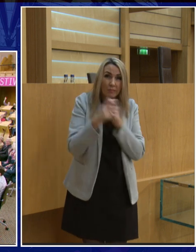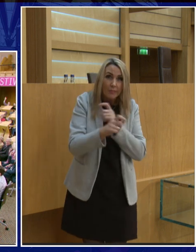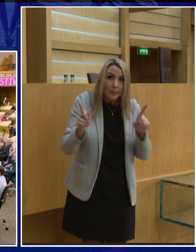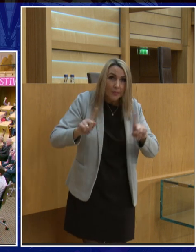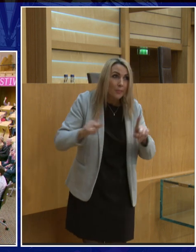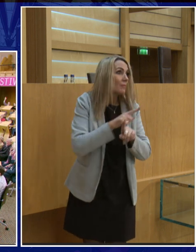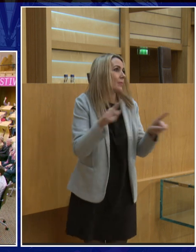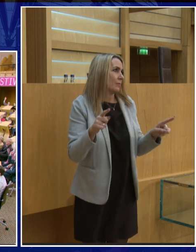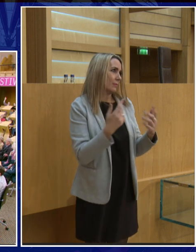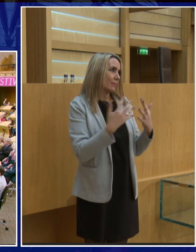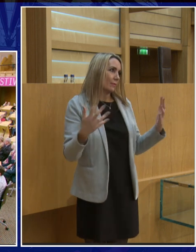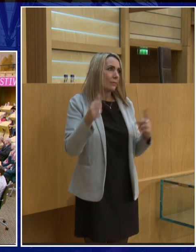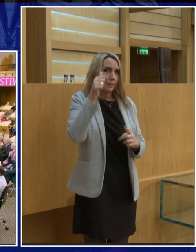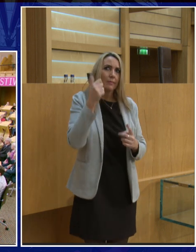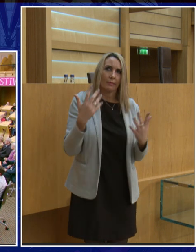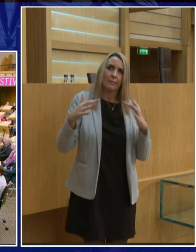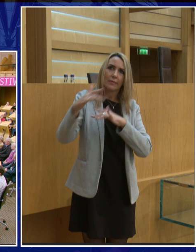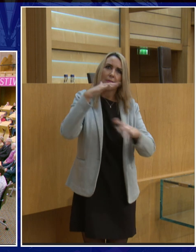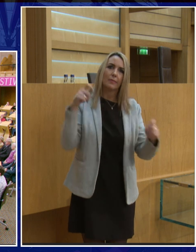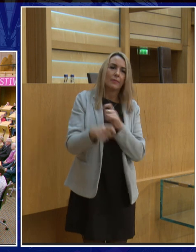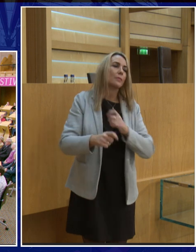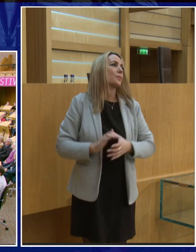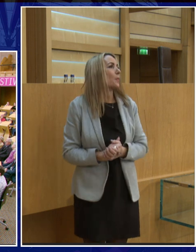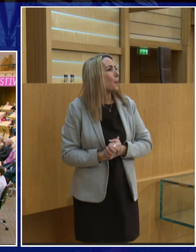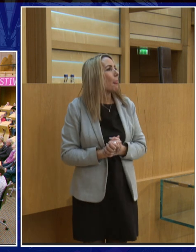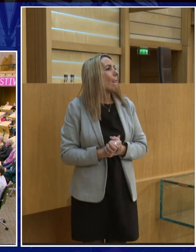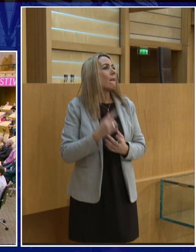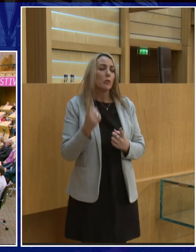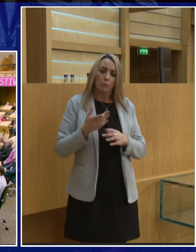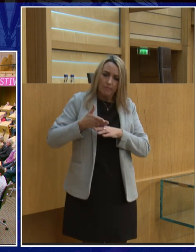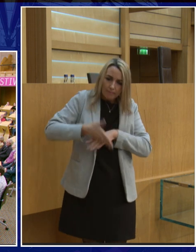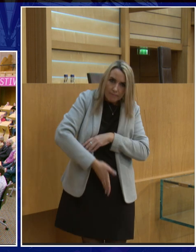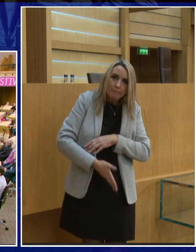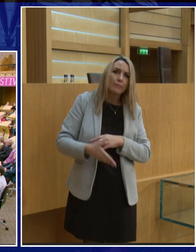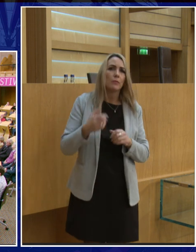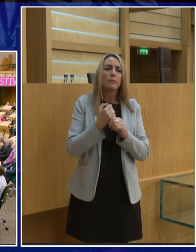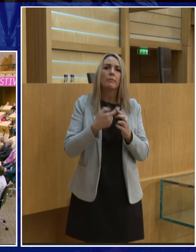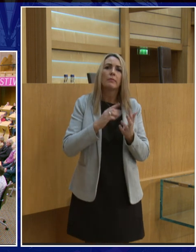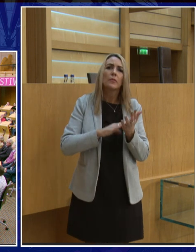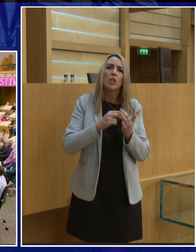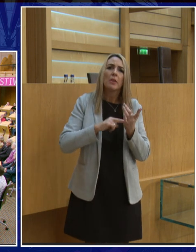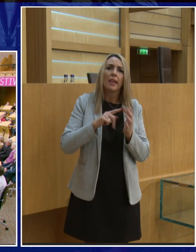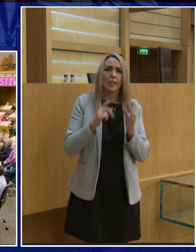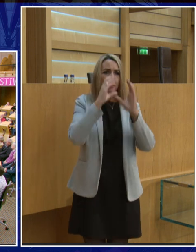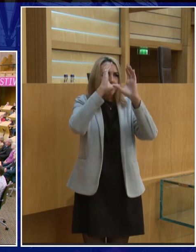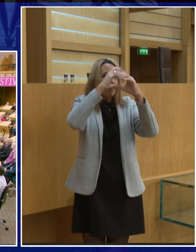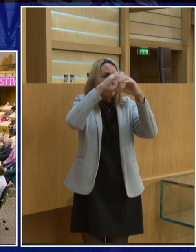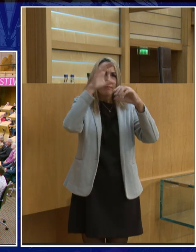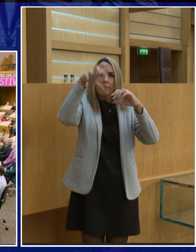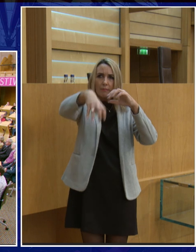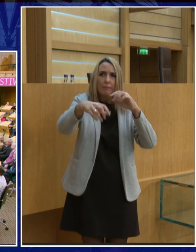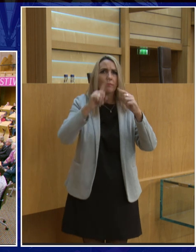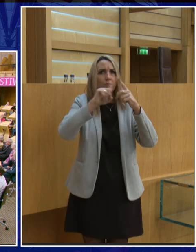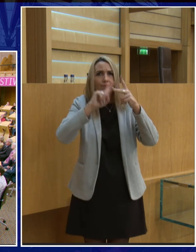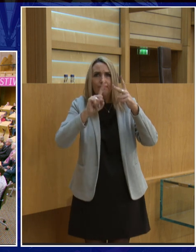there we are. Oh, me too. From groundbreaking work on the Gemini Observatory in Chile to the Hubble's successor, the James